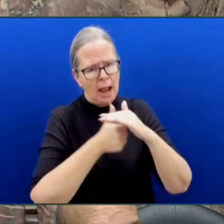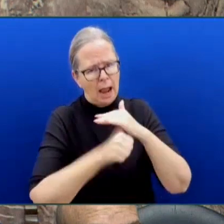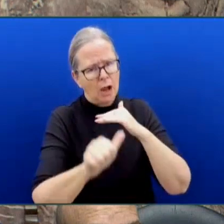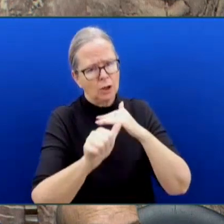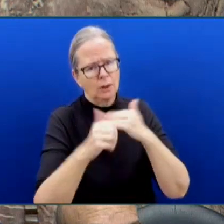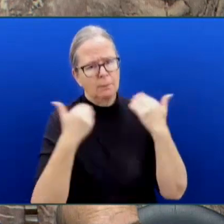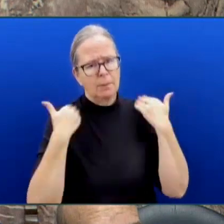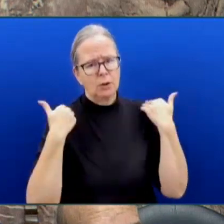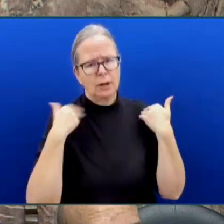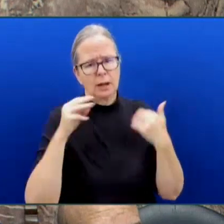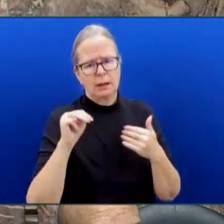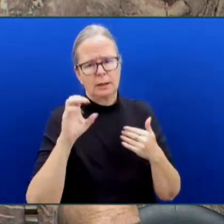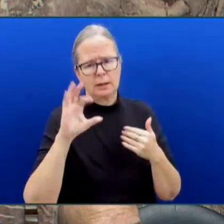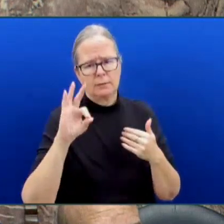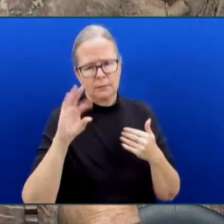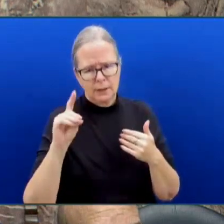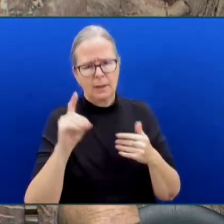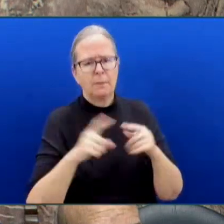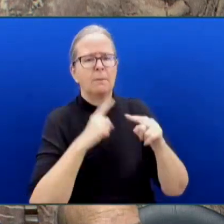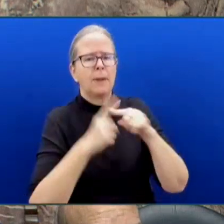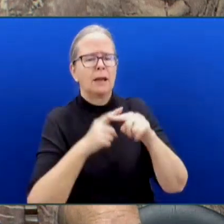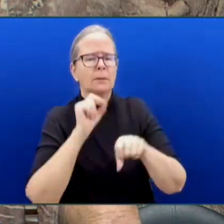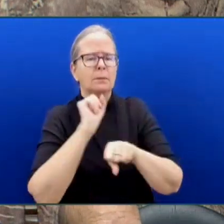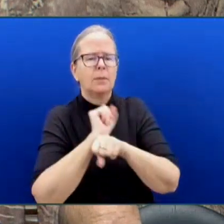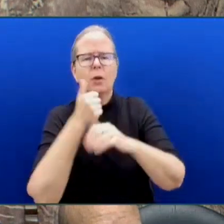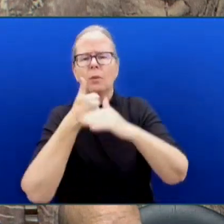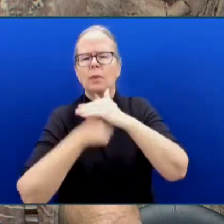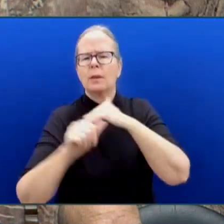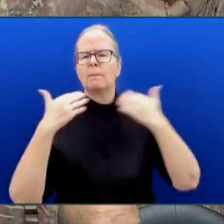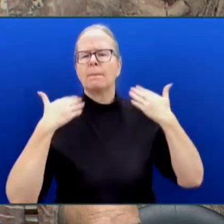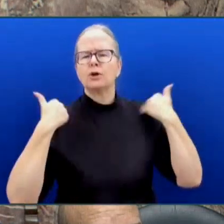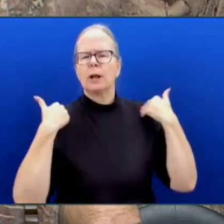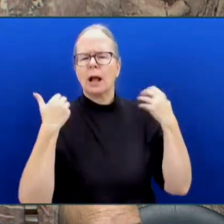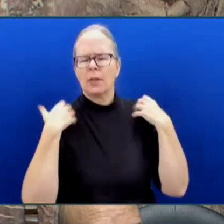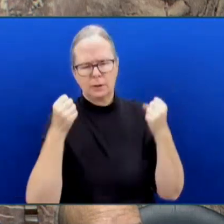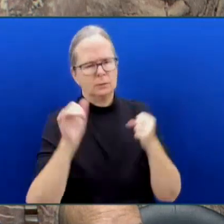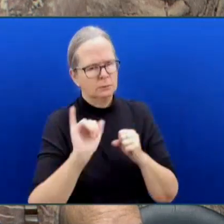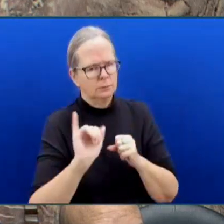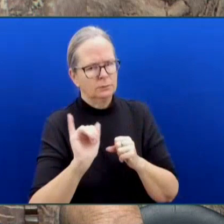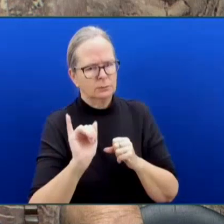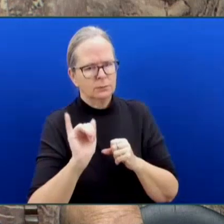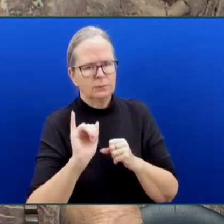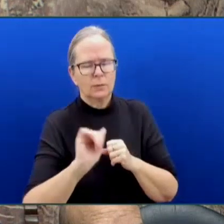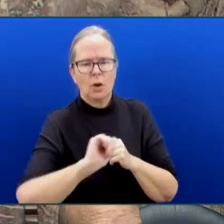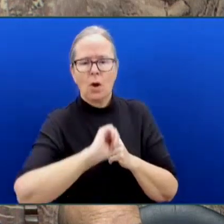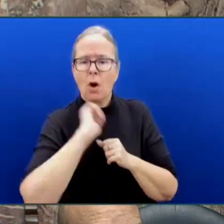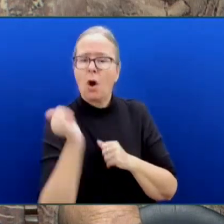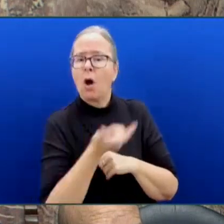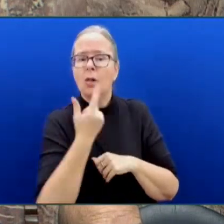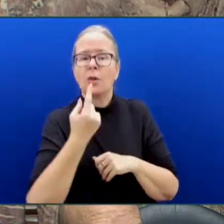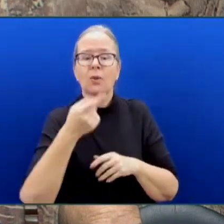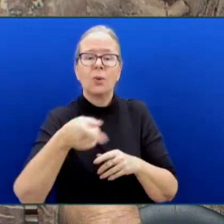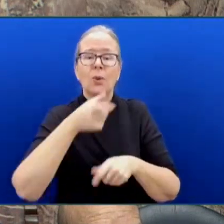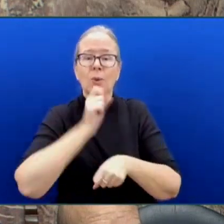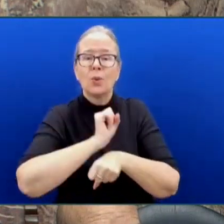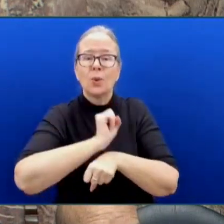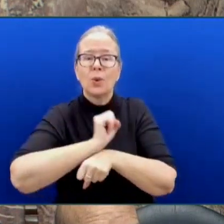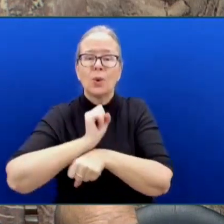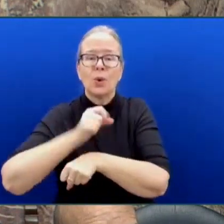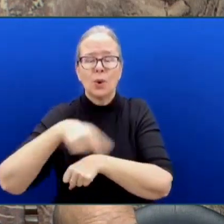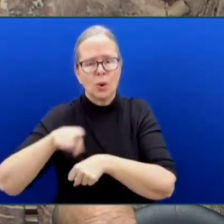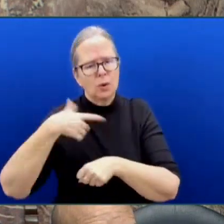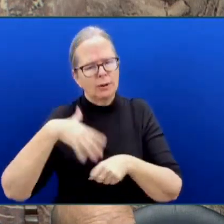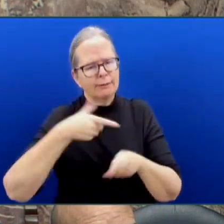So the expectation of high standards of frontline workers, all frontline workers, whether they're social workers or not, is an expectation.